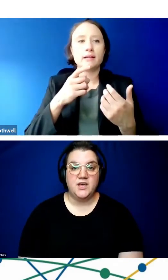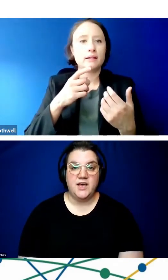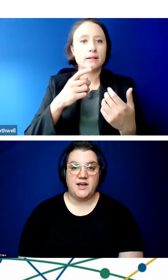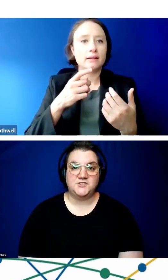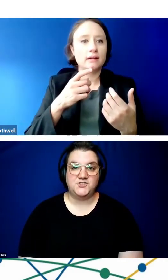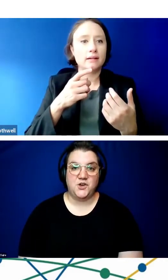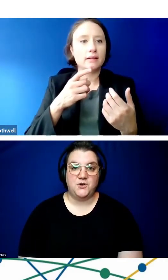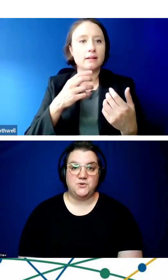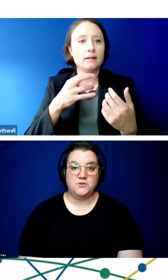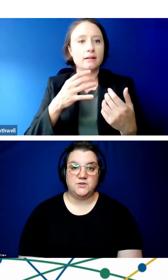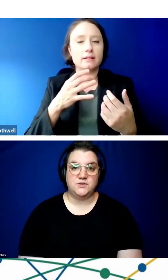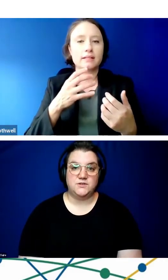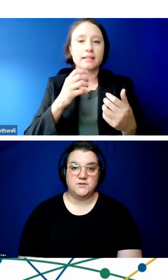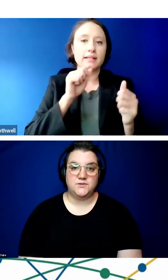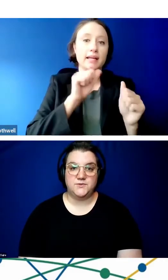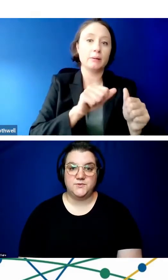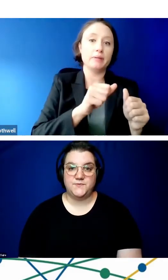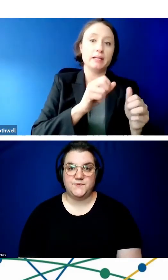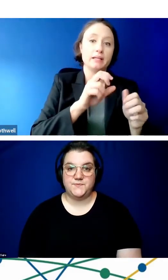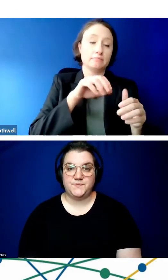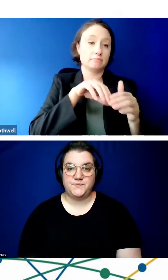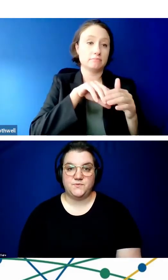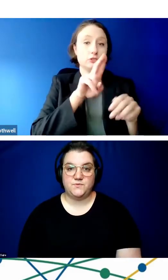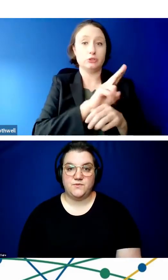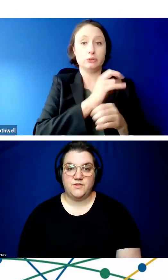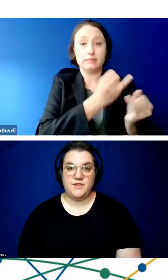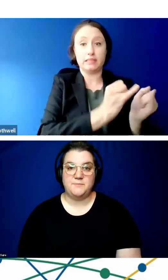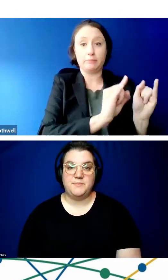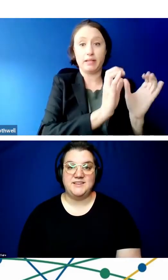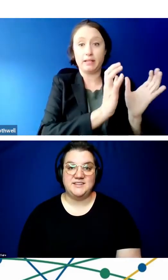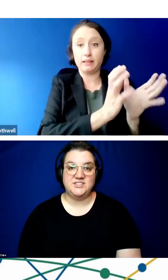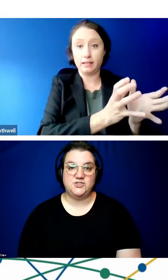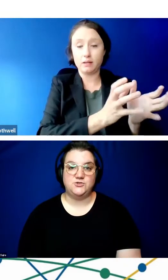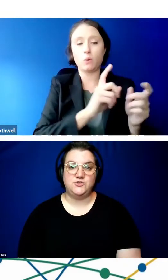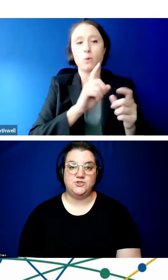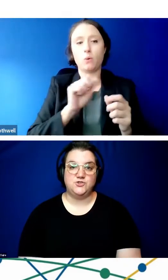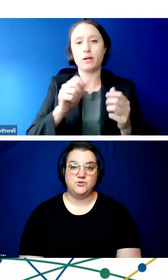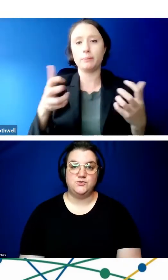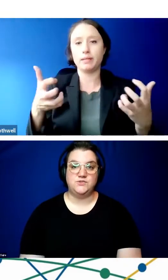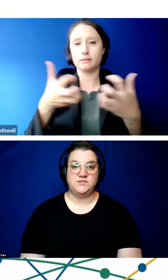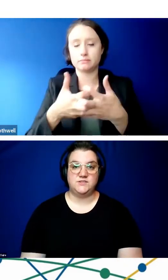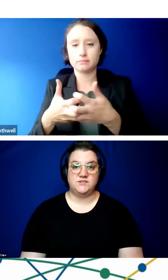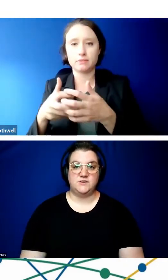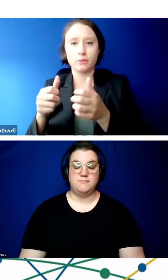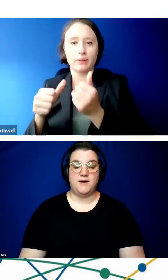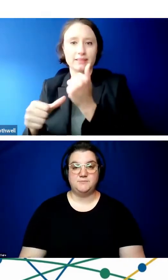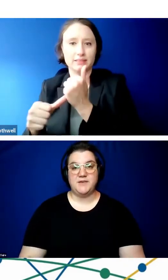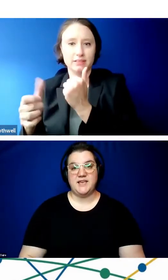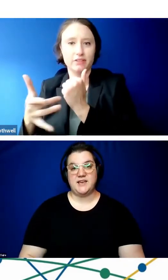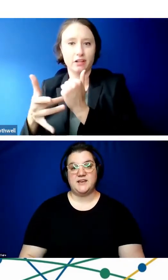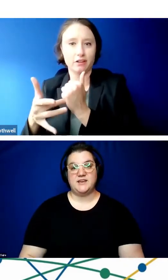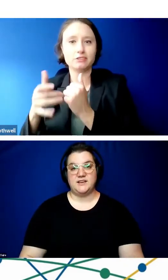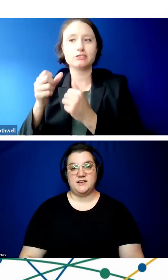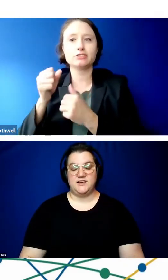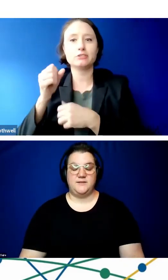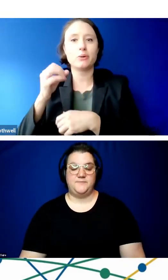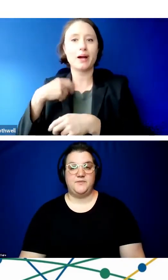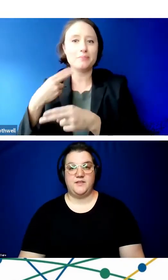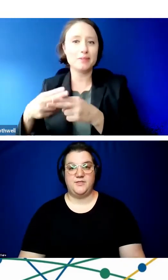And so the ability to use, must be